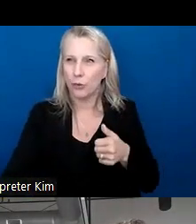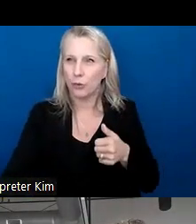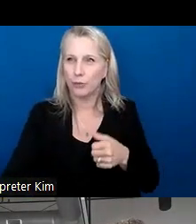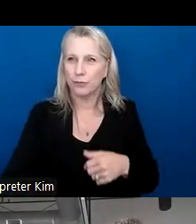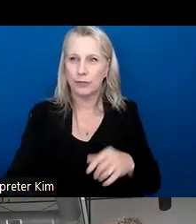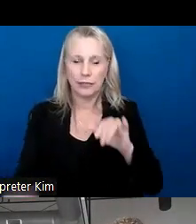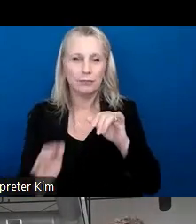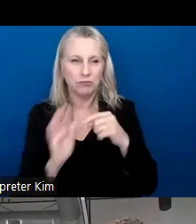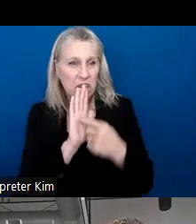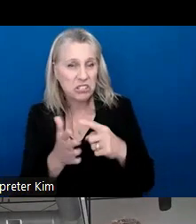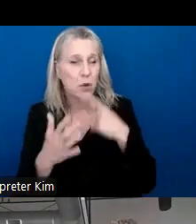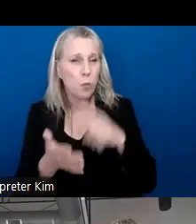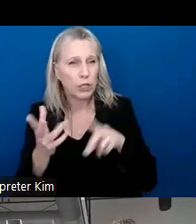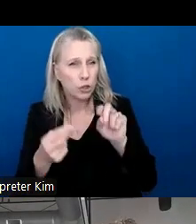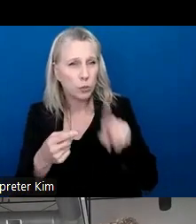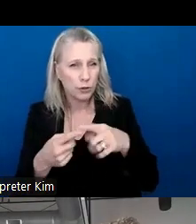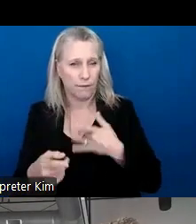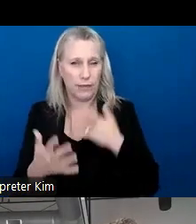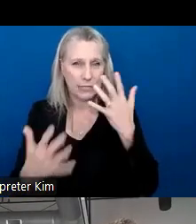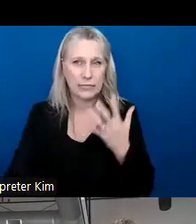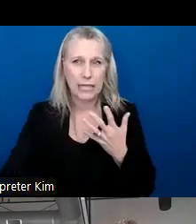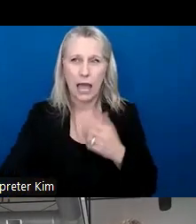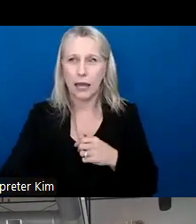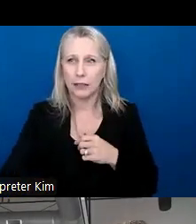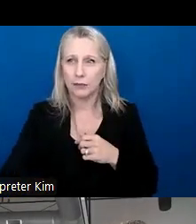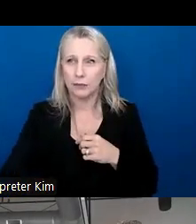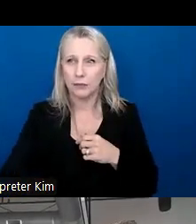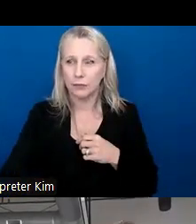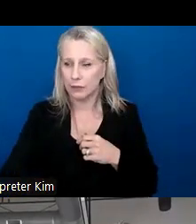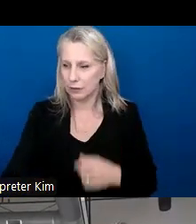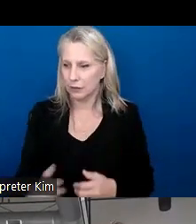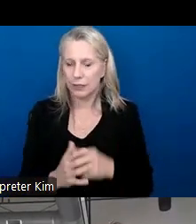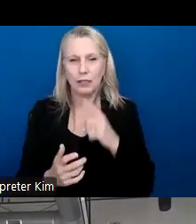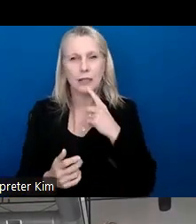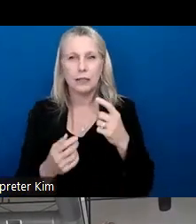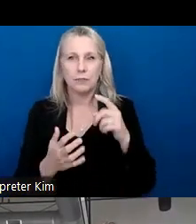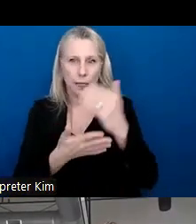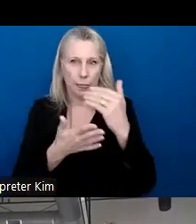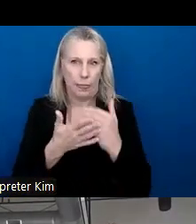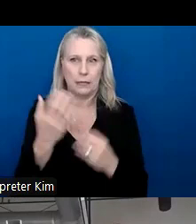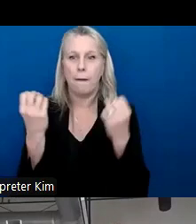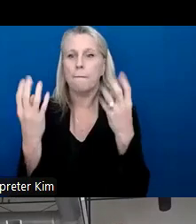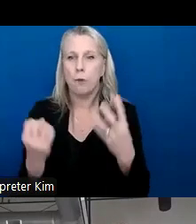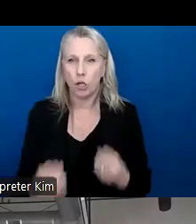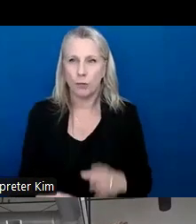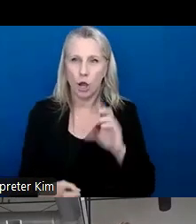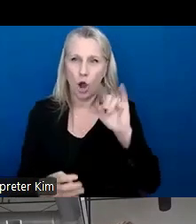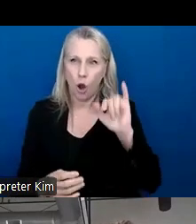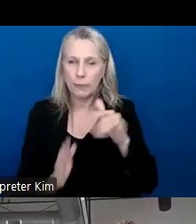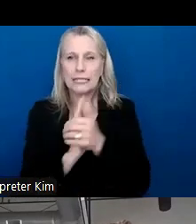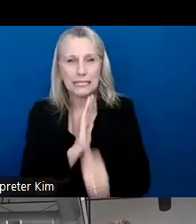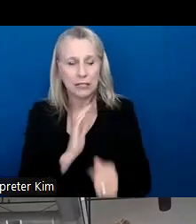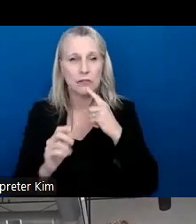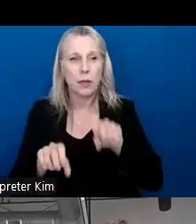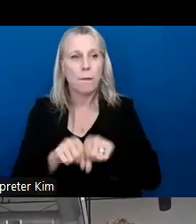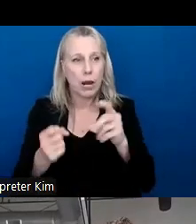Yeah. Awesome. Hey, what do you do whenever you're feeling sad? And they less, um, multitude of coping skills. It's like, now let's break that down to positive